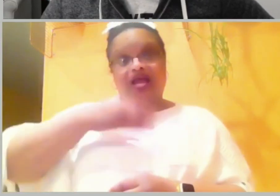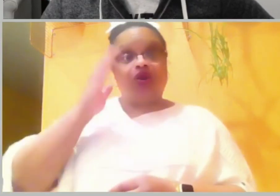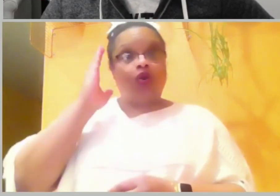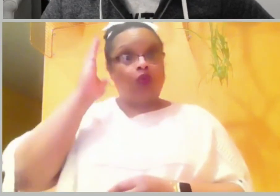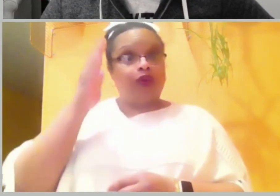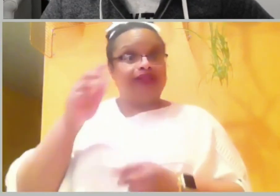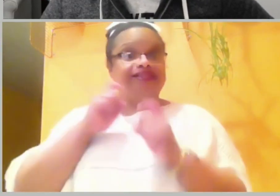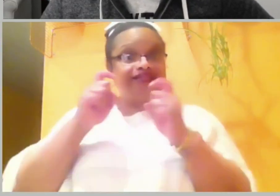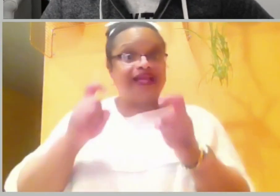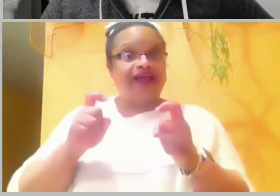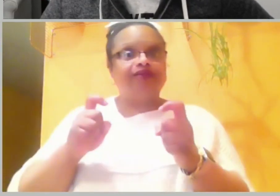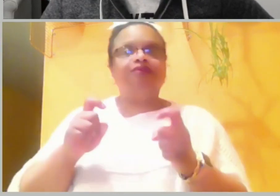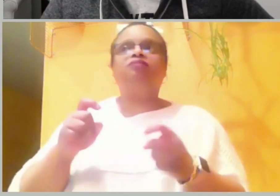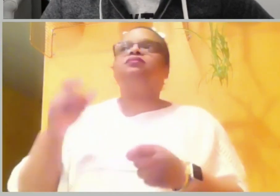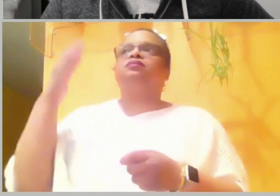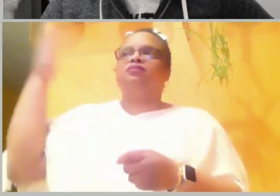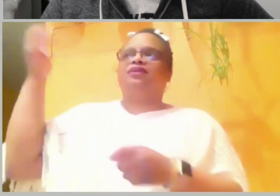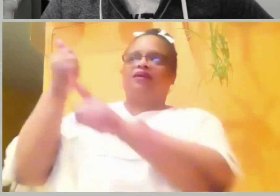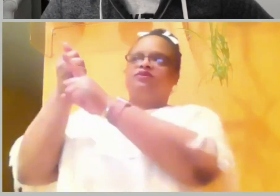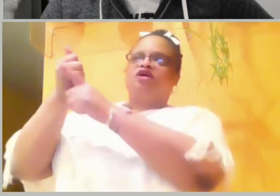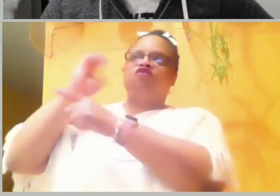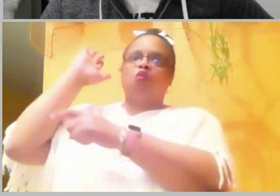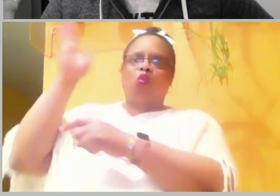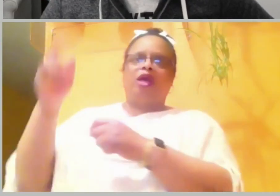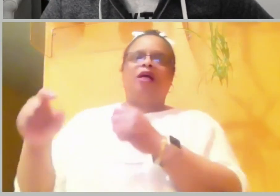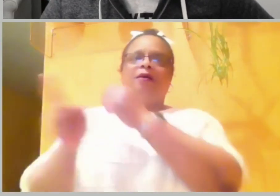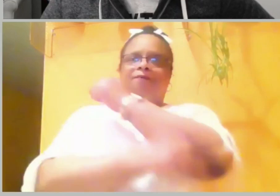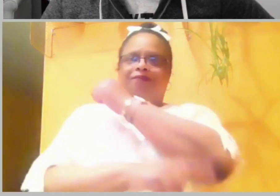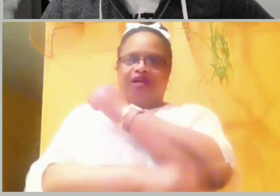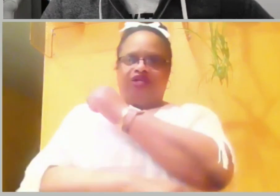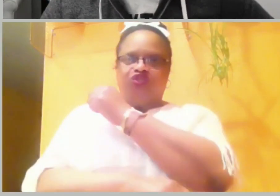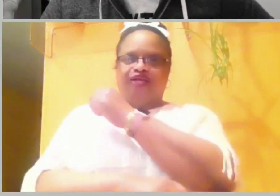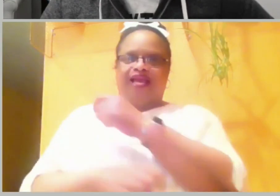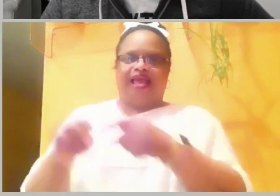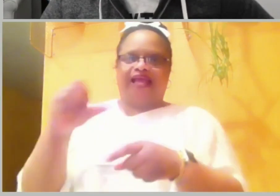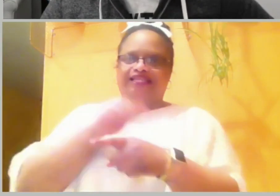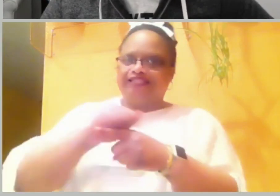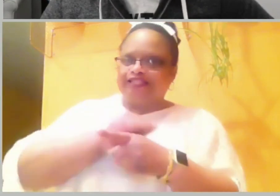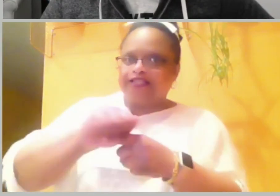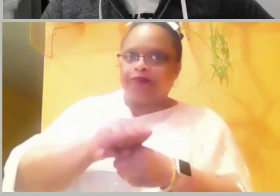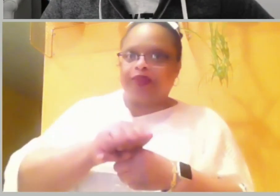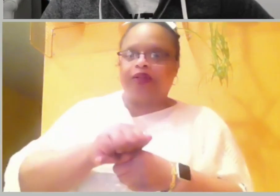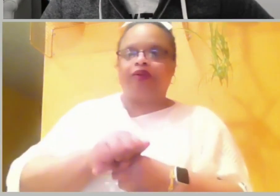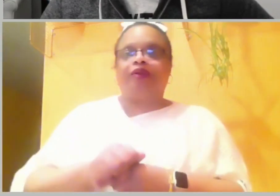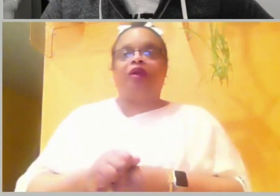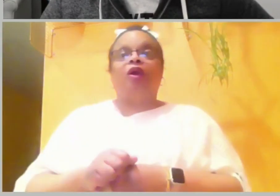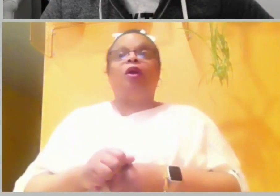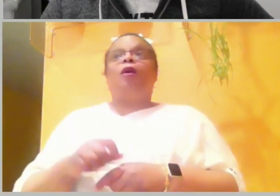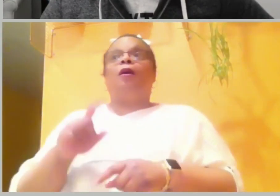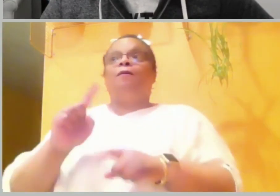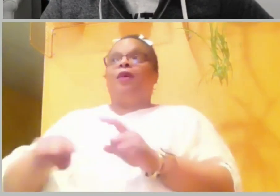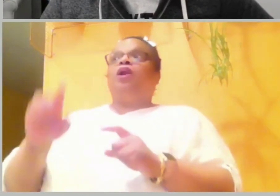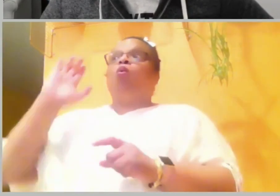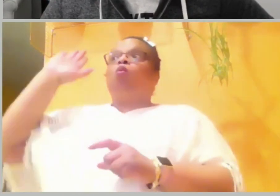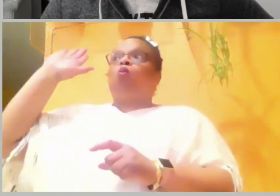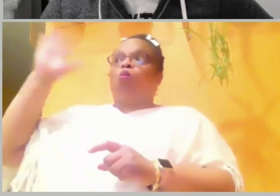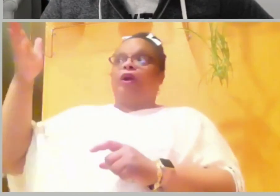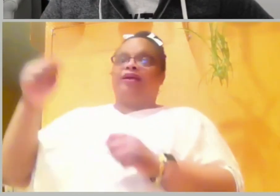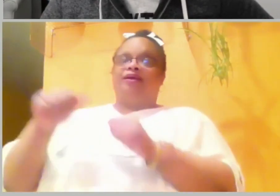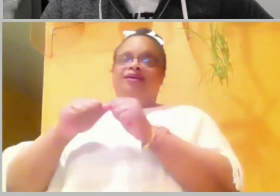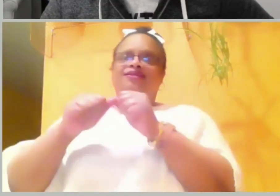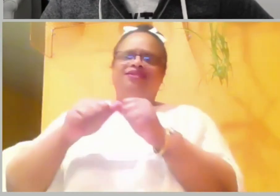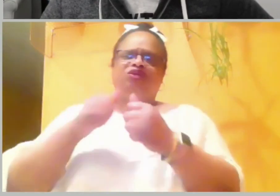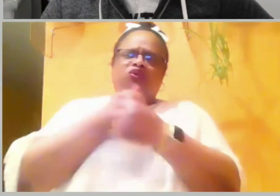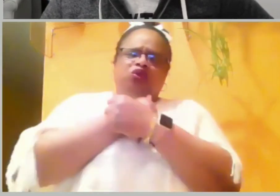But my steadfast love will not depart from him as I took it from Saul,